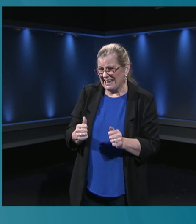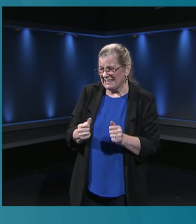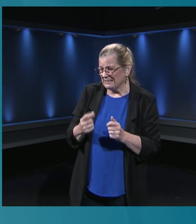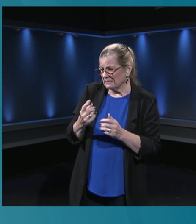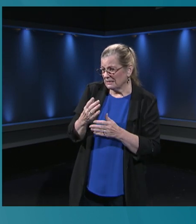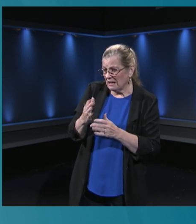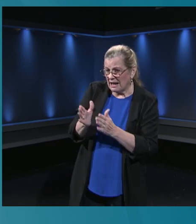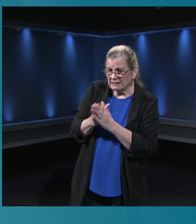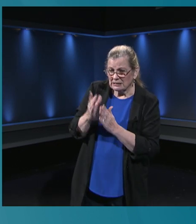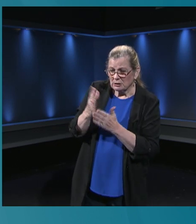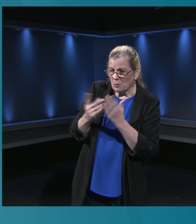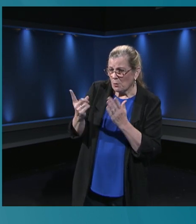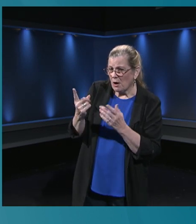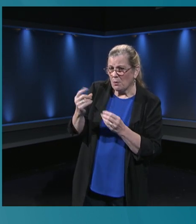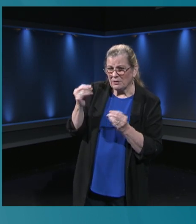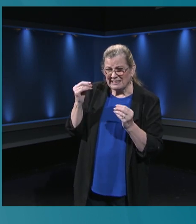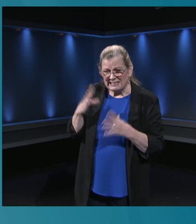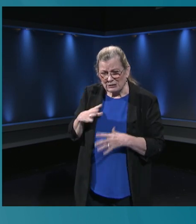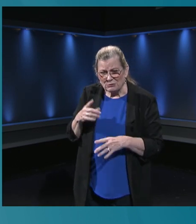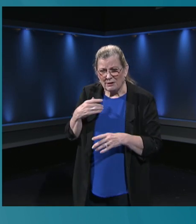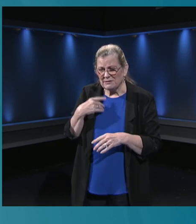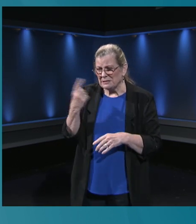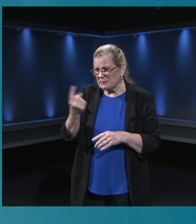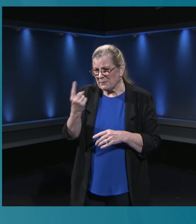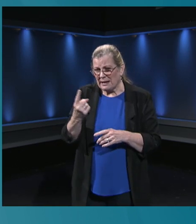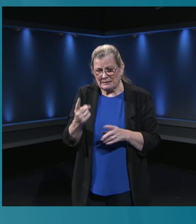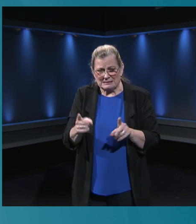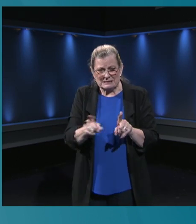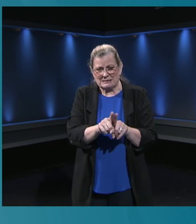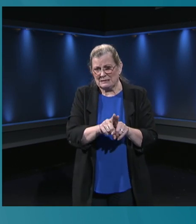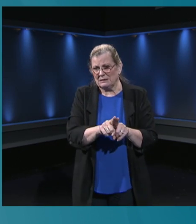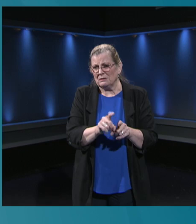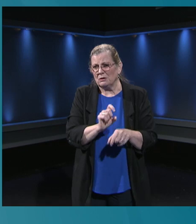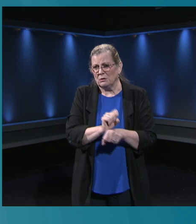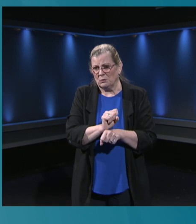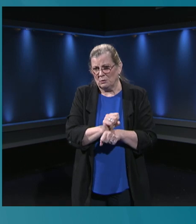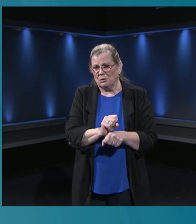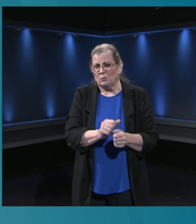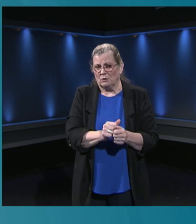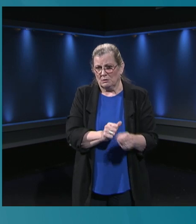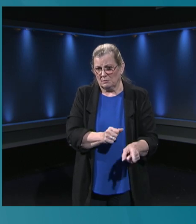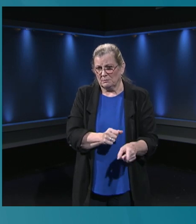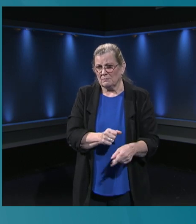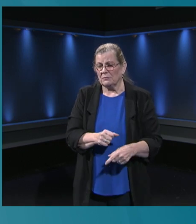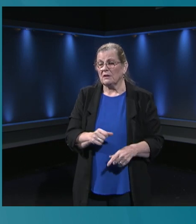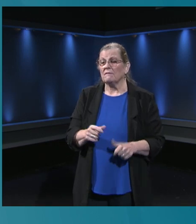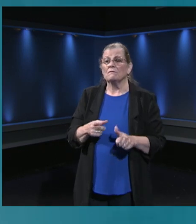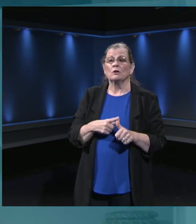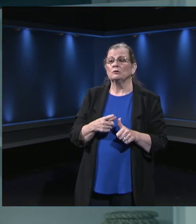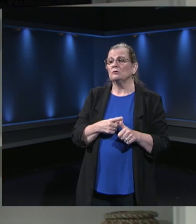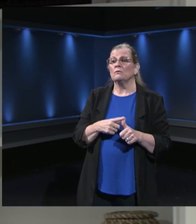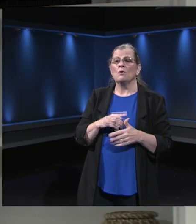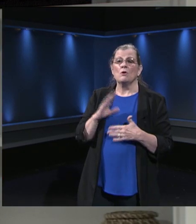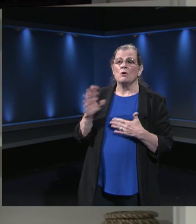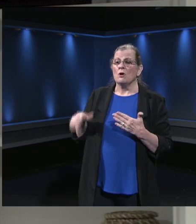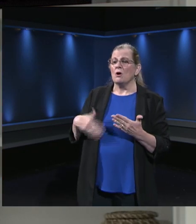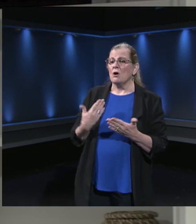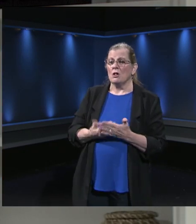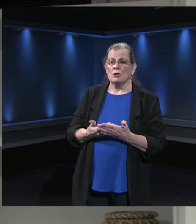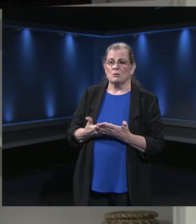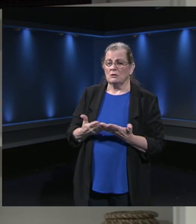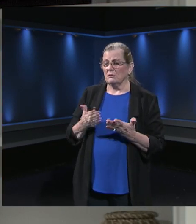or a dedicated IT person for the school or class? So first of all, thank you for all that you are doing